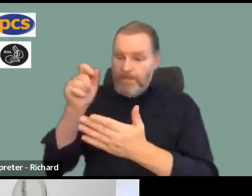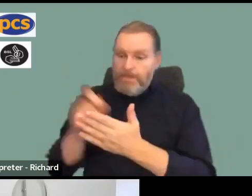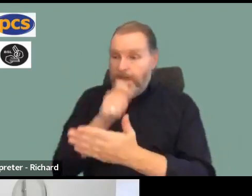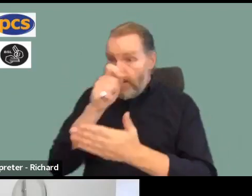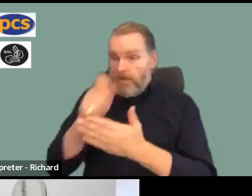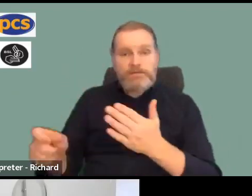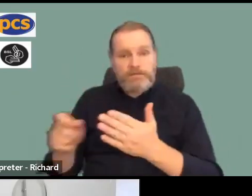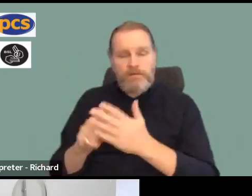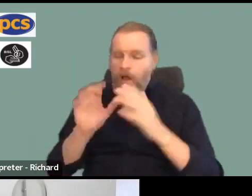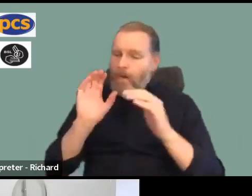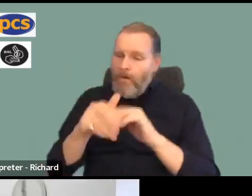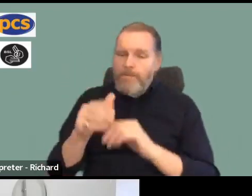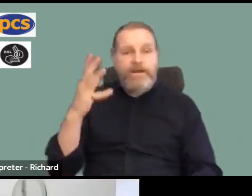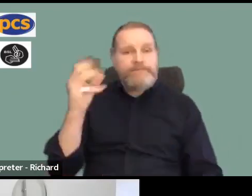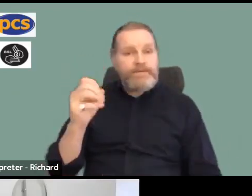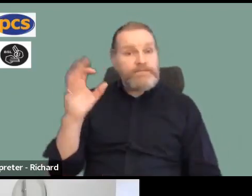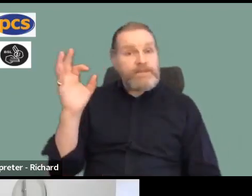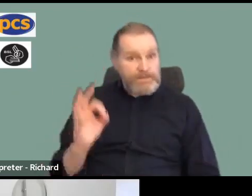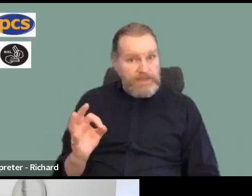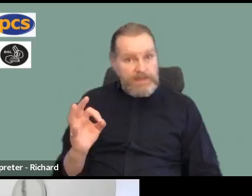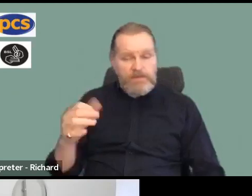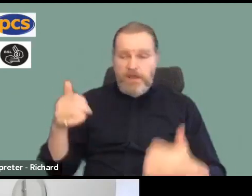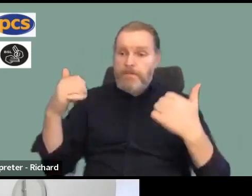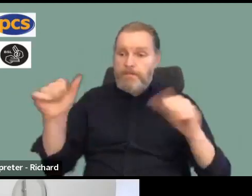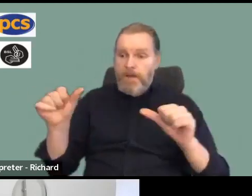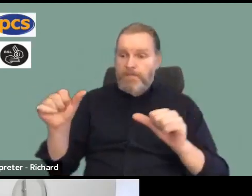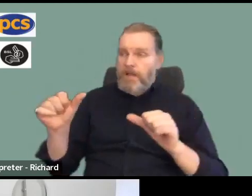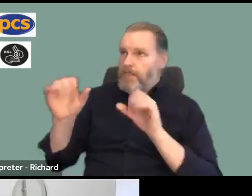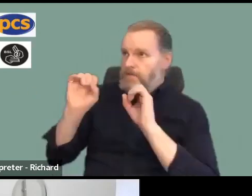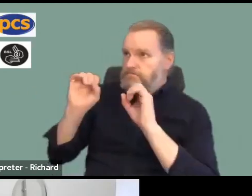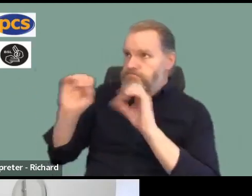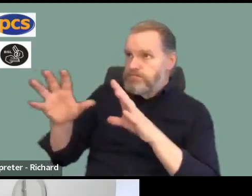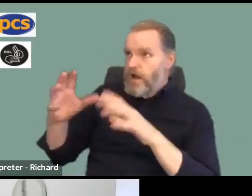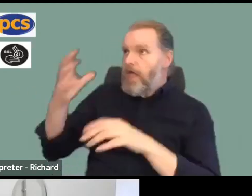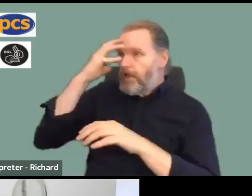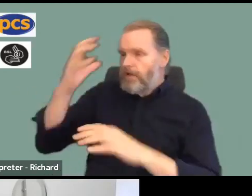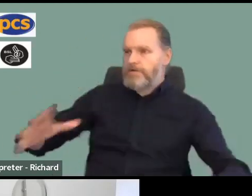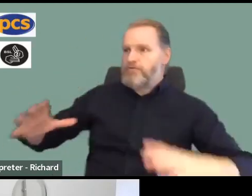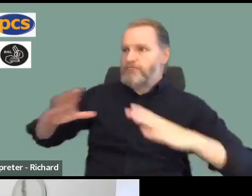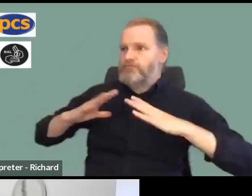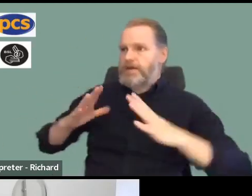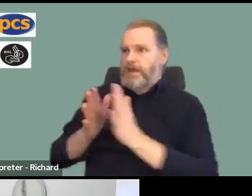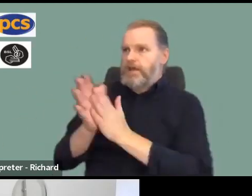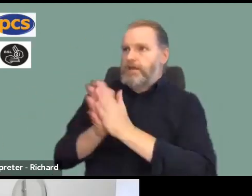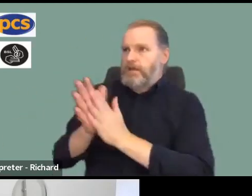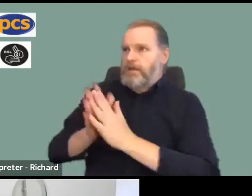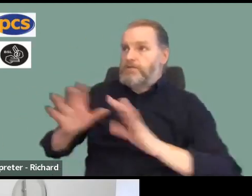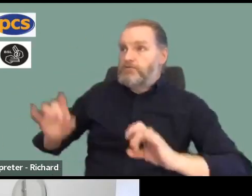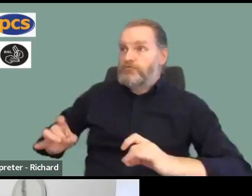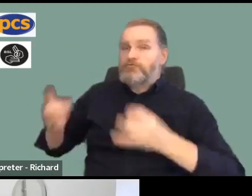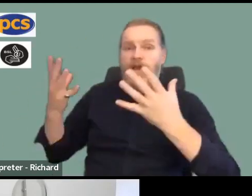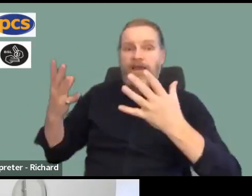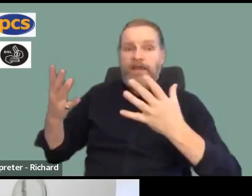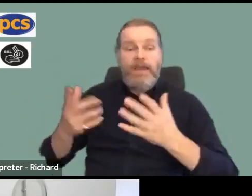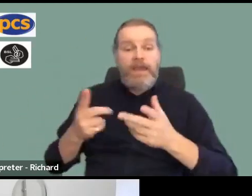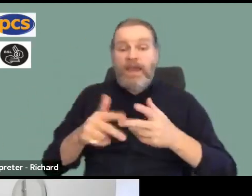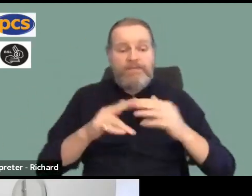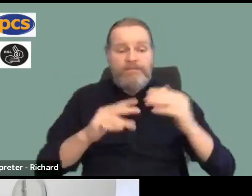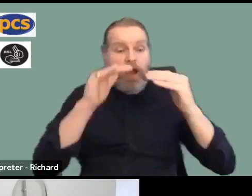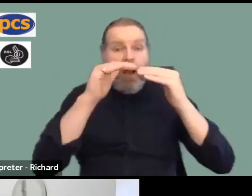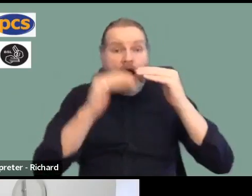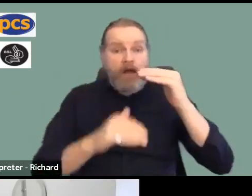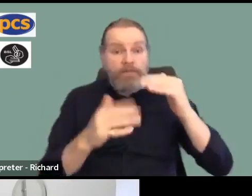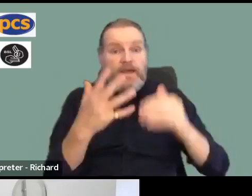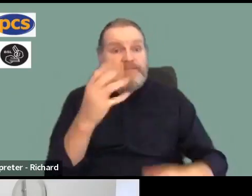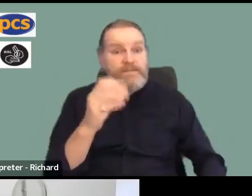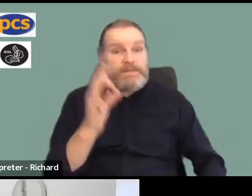smash the threshold, and believe that we can do better. But if we don't get over the ballot threshold, we are going to suffer